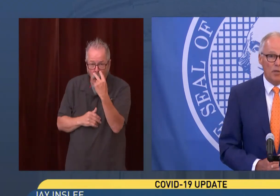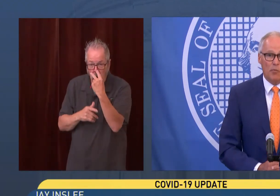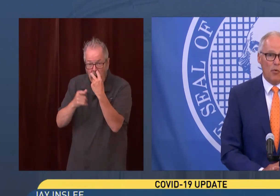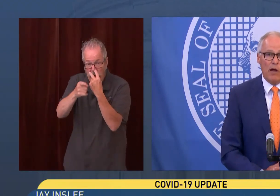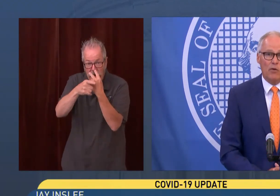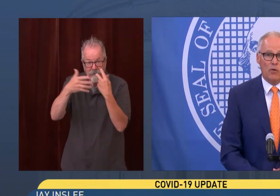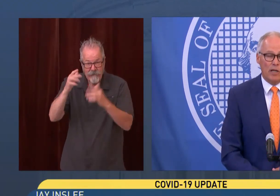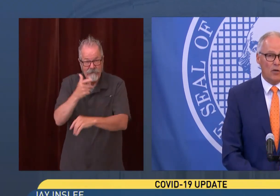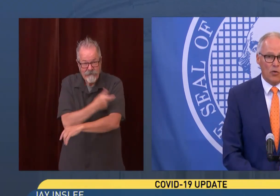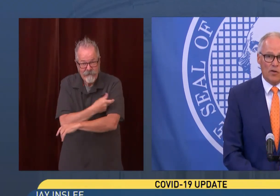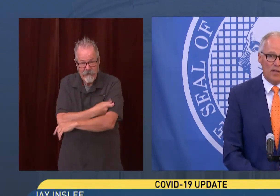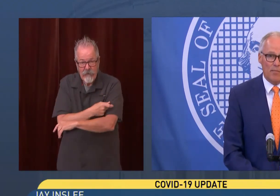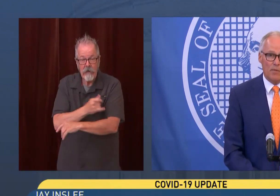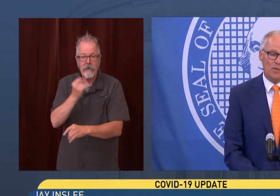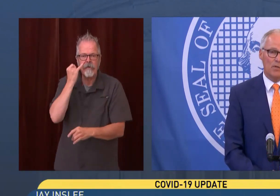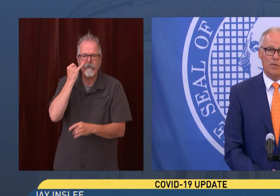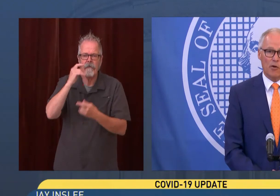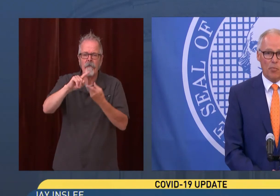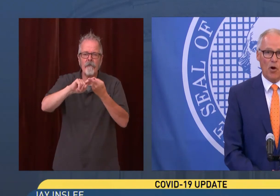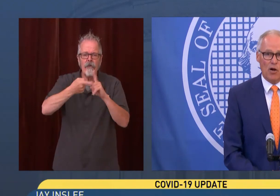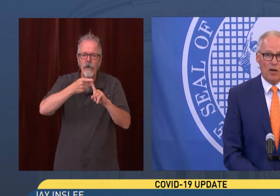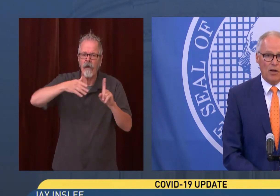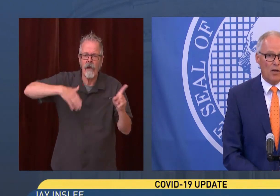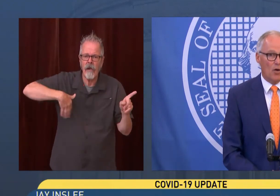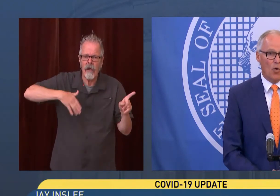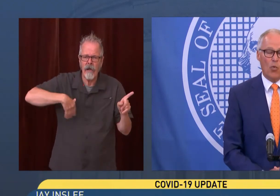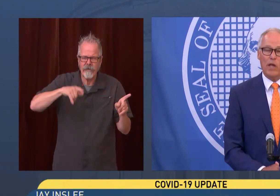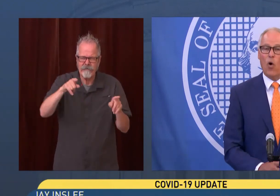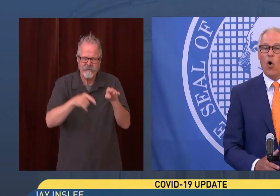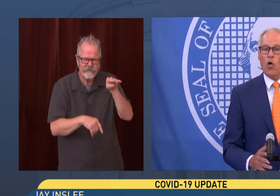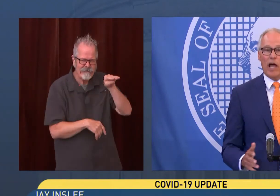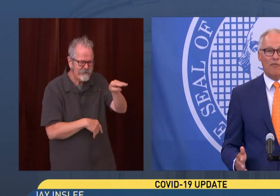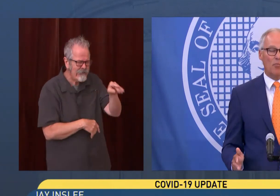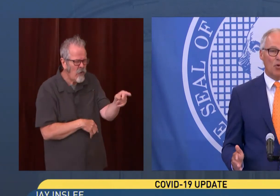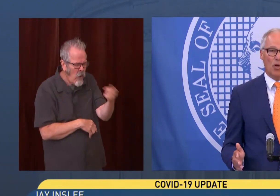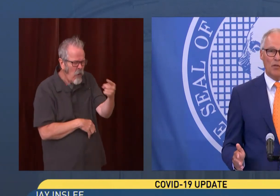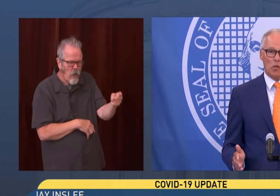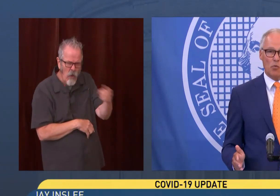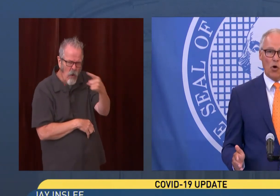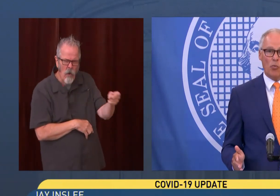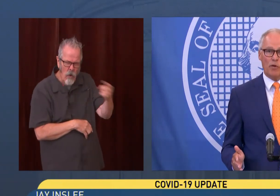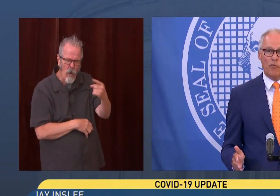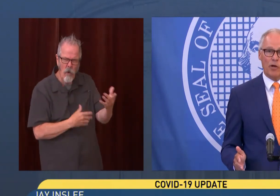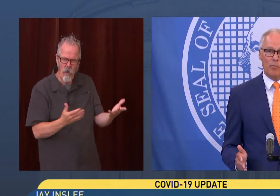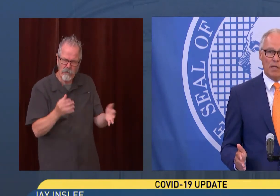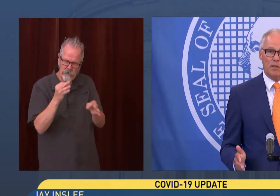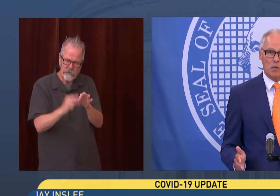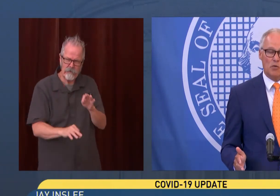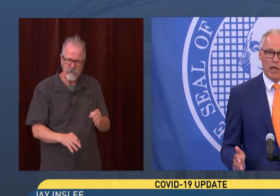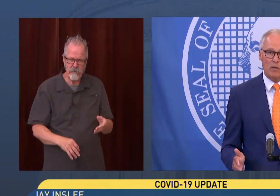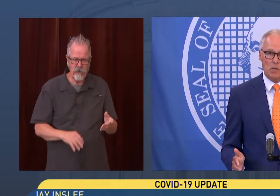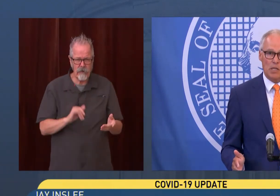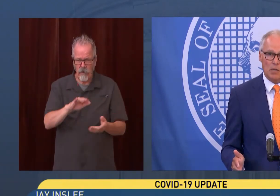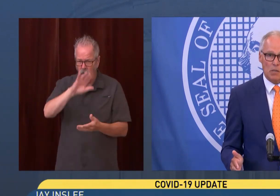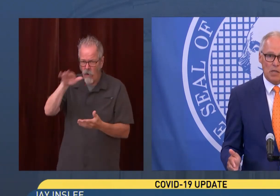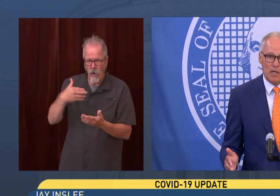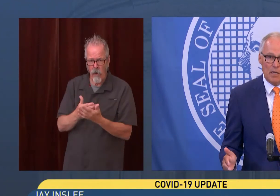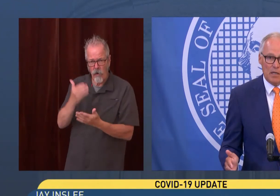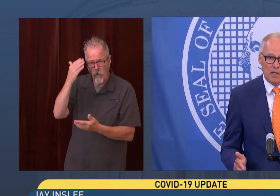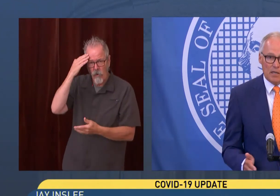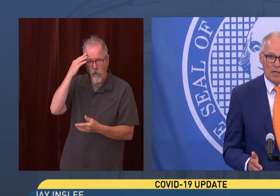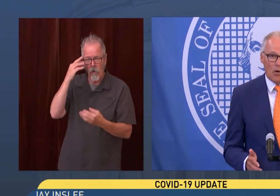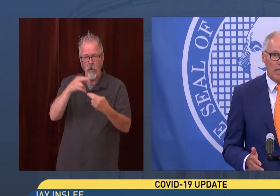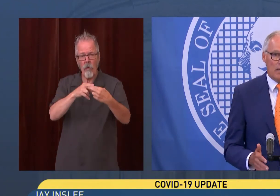talk to other people around you and encourage them to do their part. We all have to pull on this rope. If we're going to beat this dread disease,